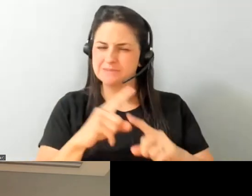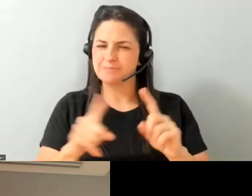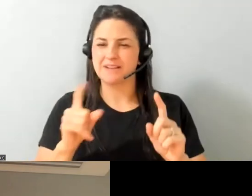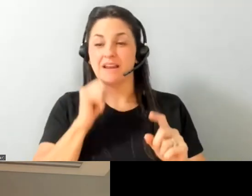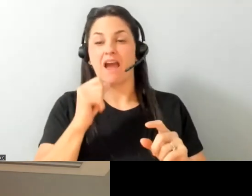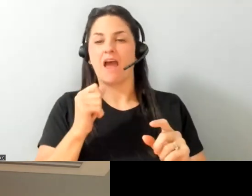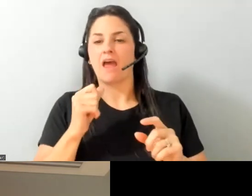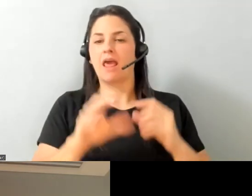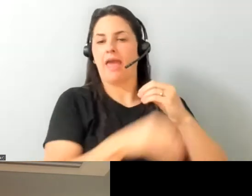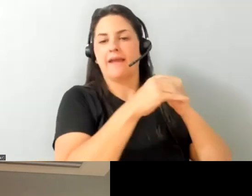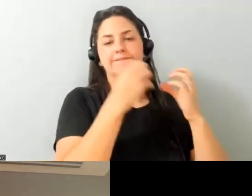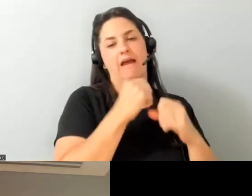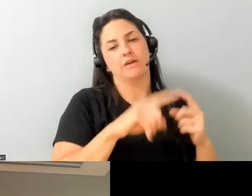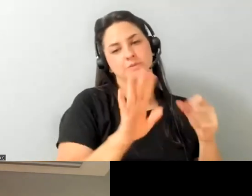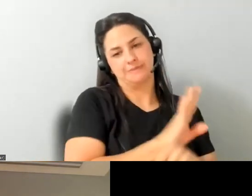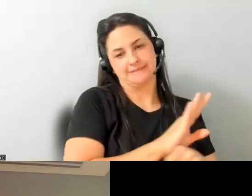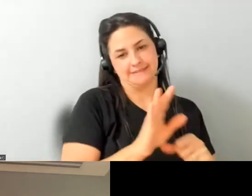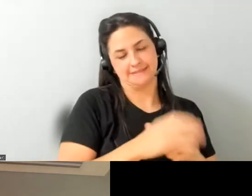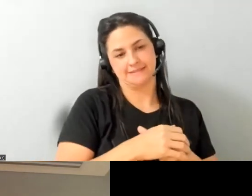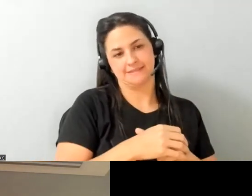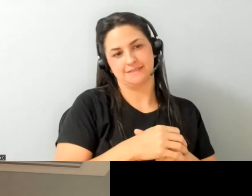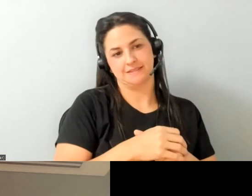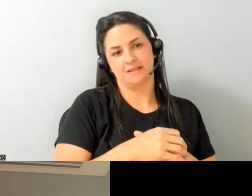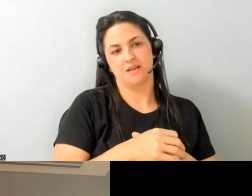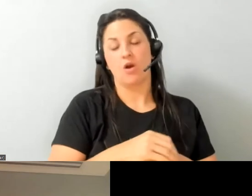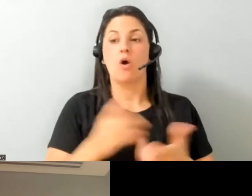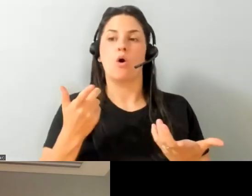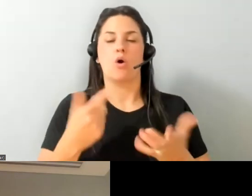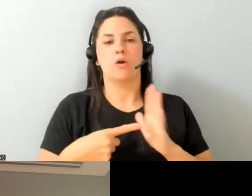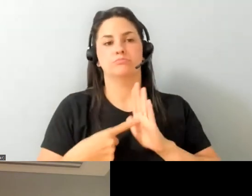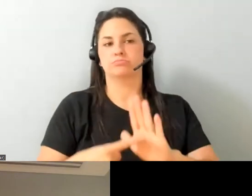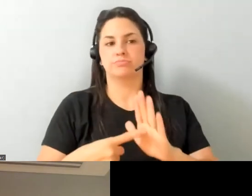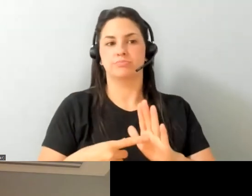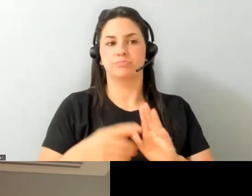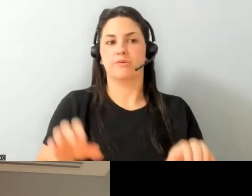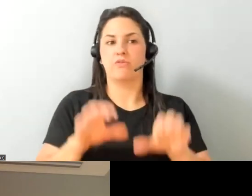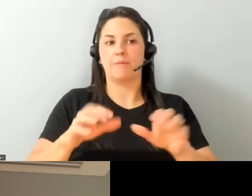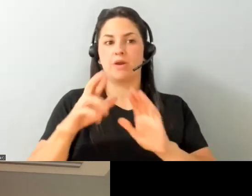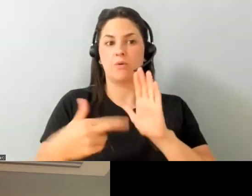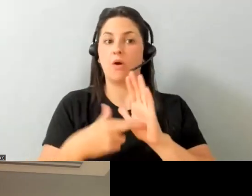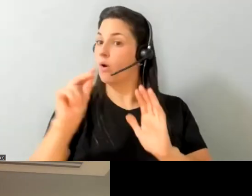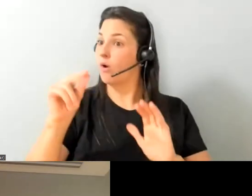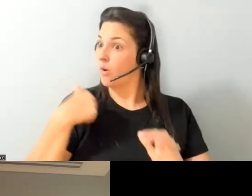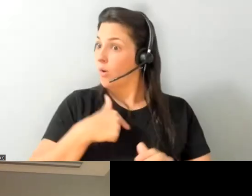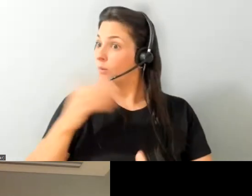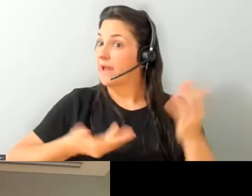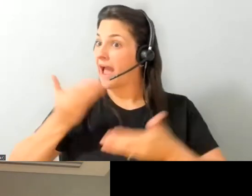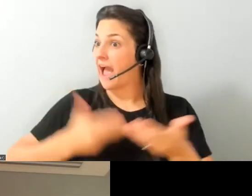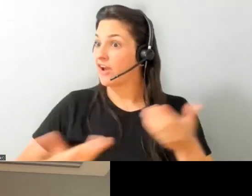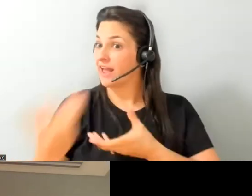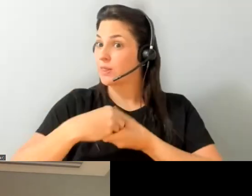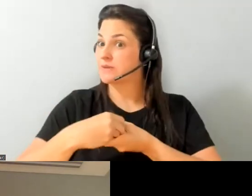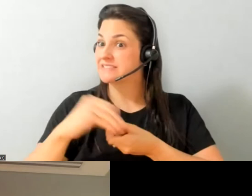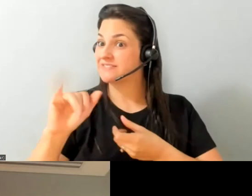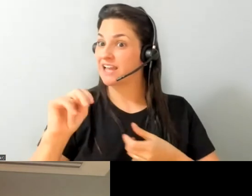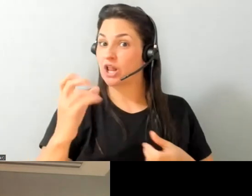to a certain extent or you know performing a role and no but we hire exclusively and the individuals like